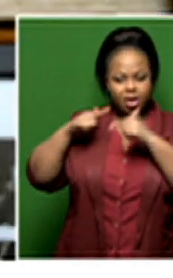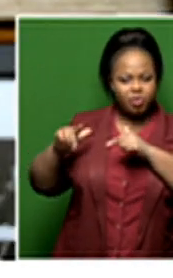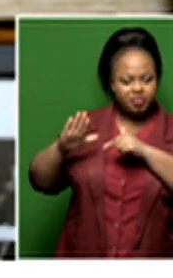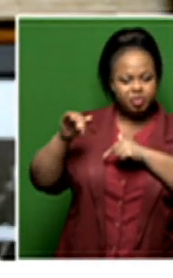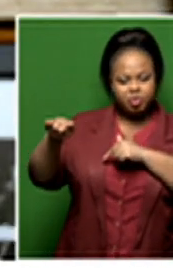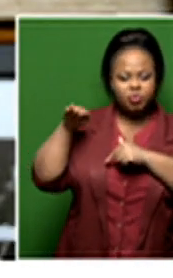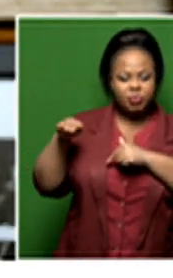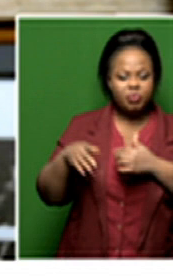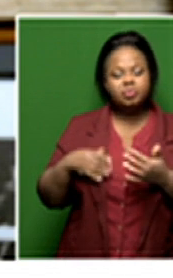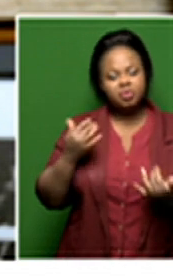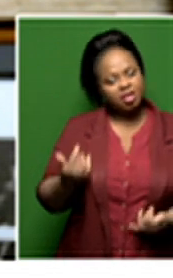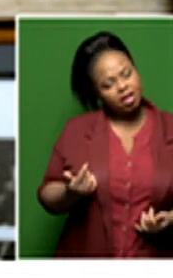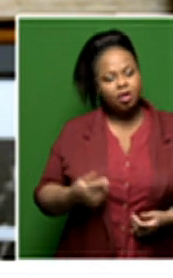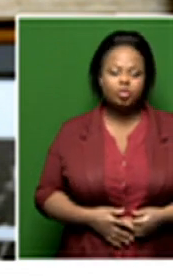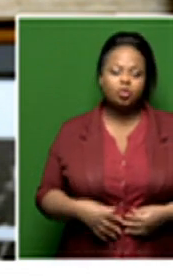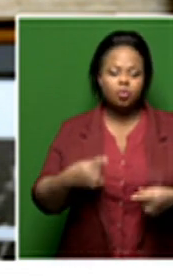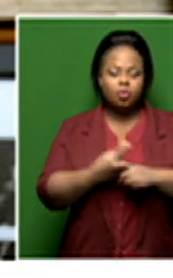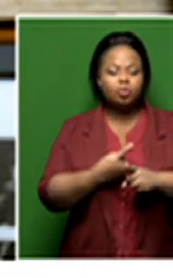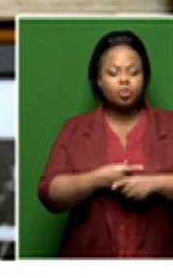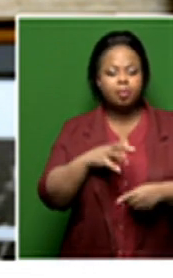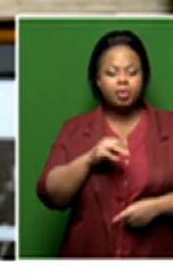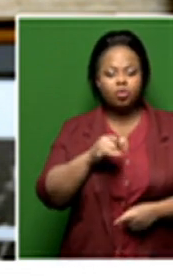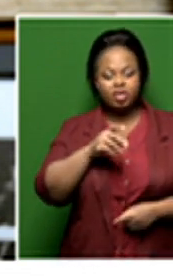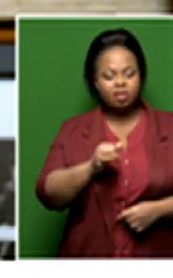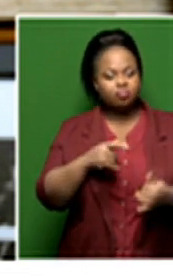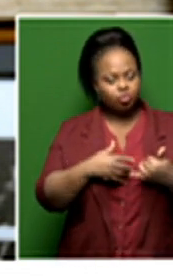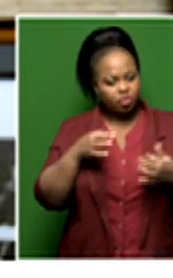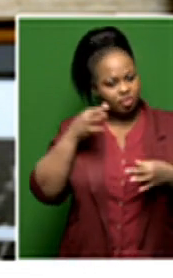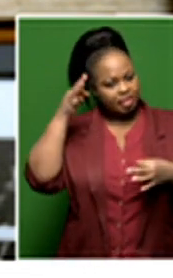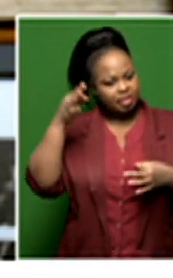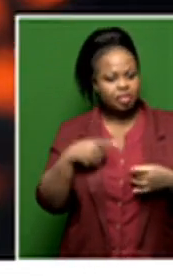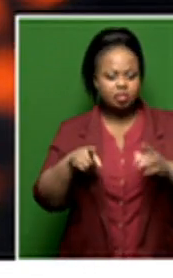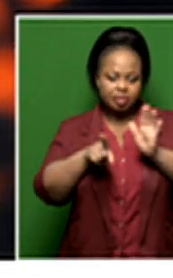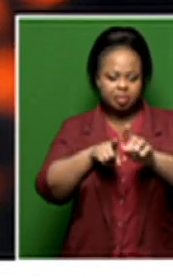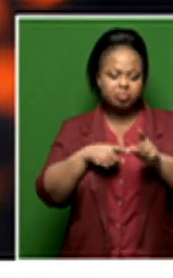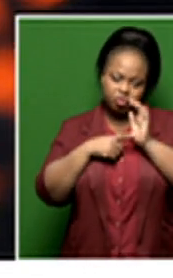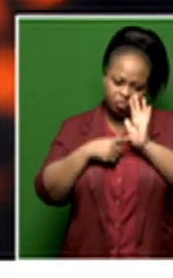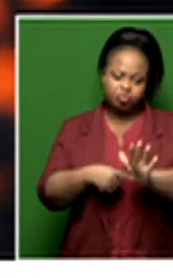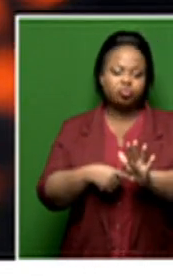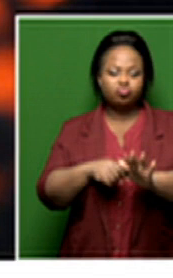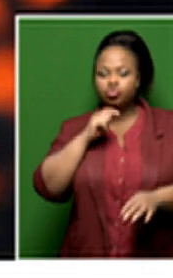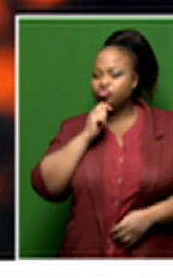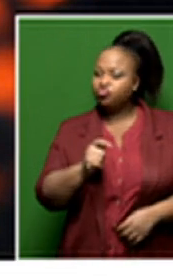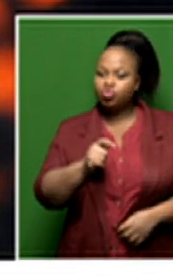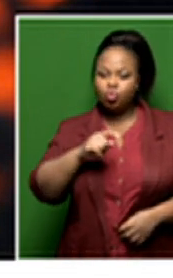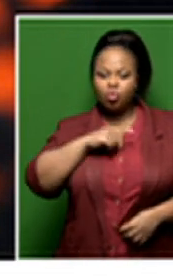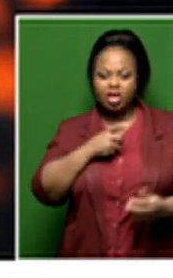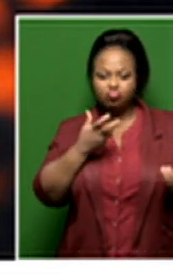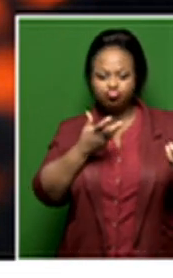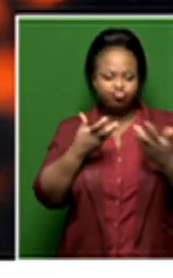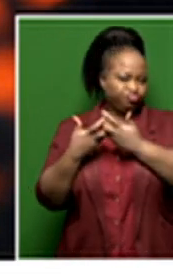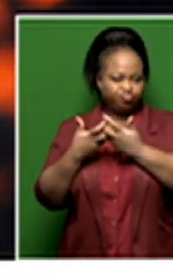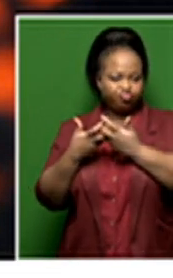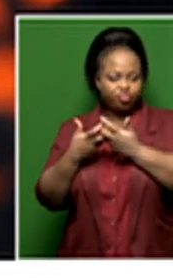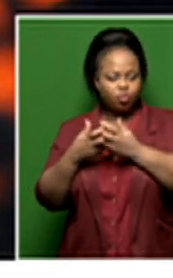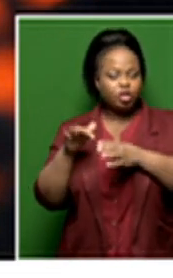language. So his melodic lines were also a reflection of, you know, they were in line with